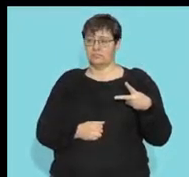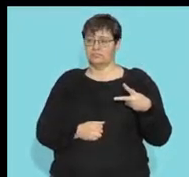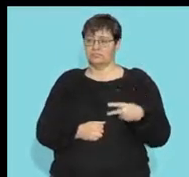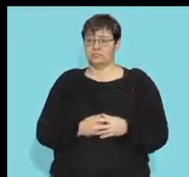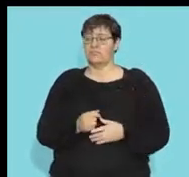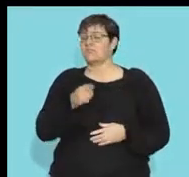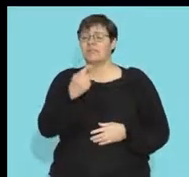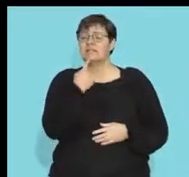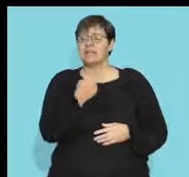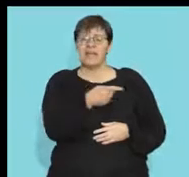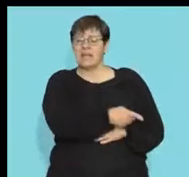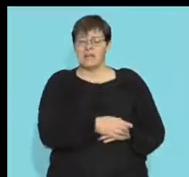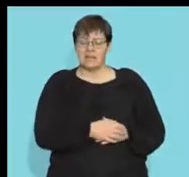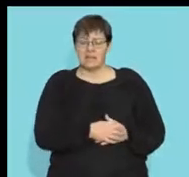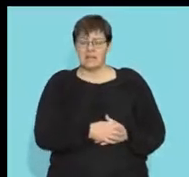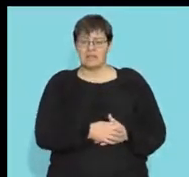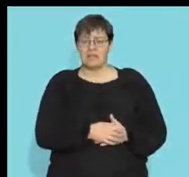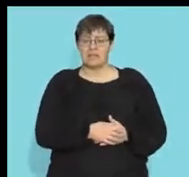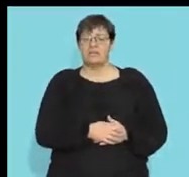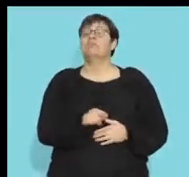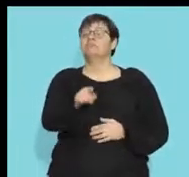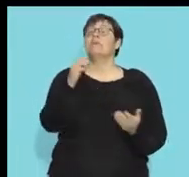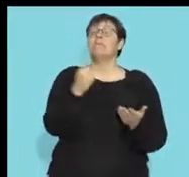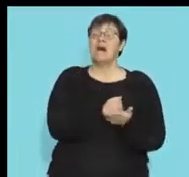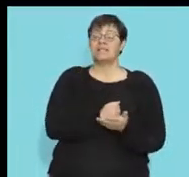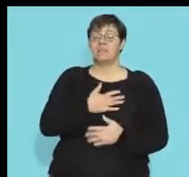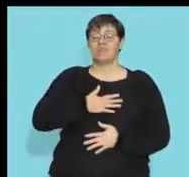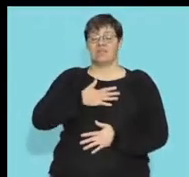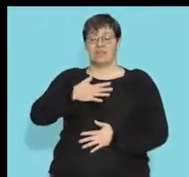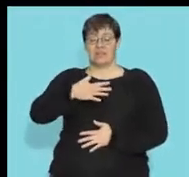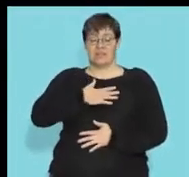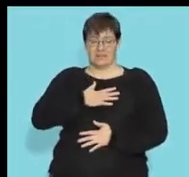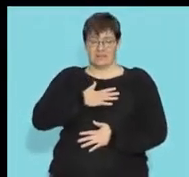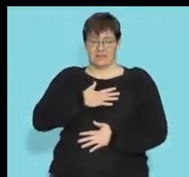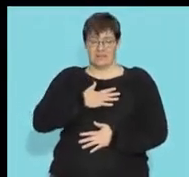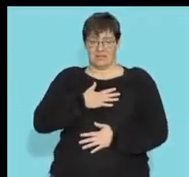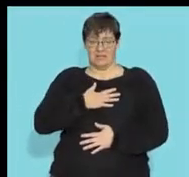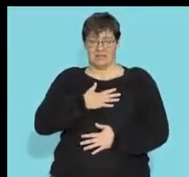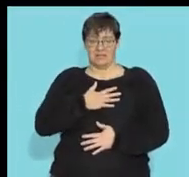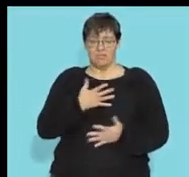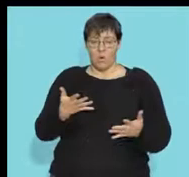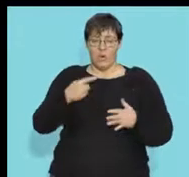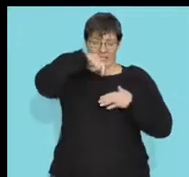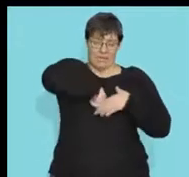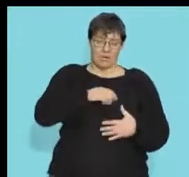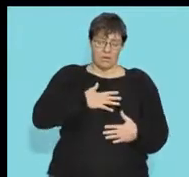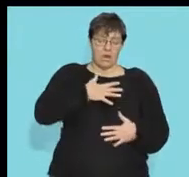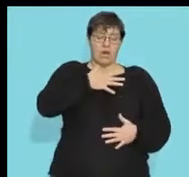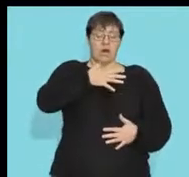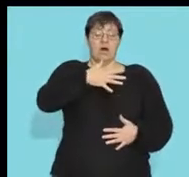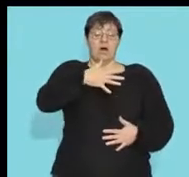all right and what does it say to the lungs it says you must breathe in deeper